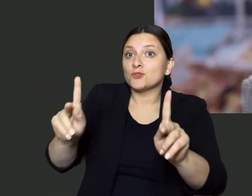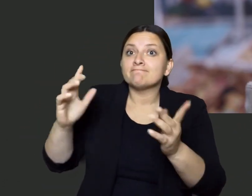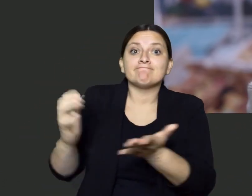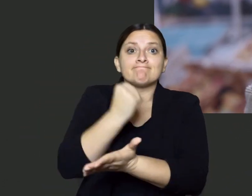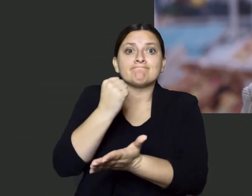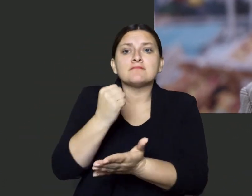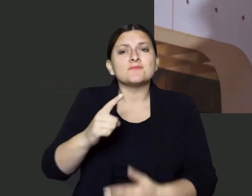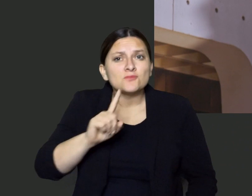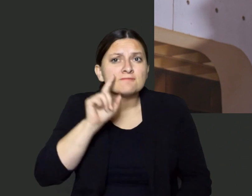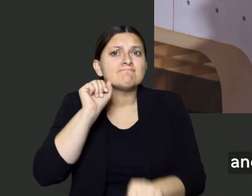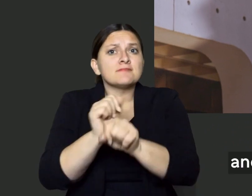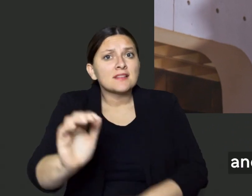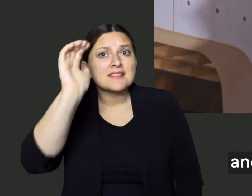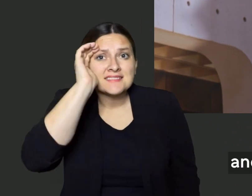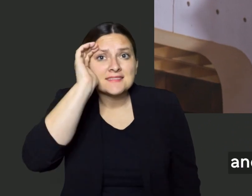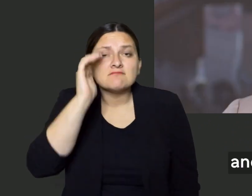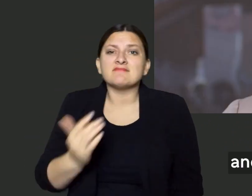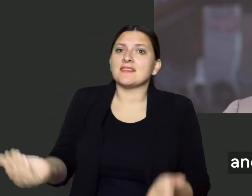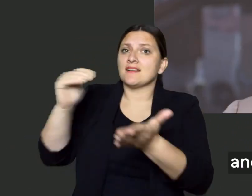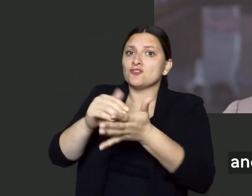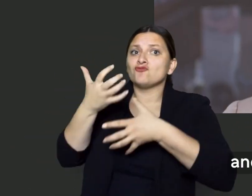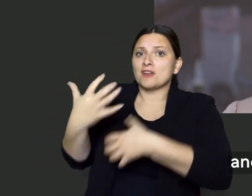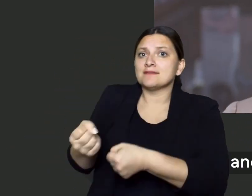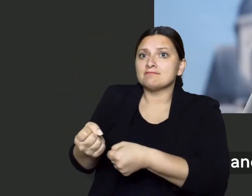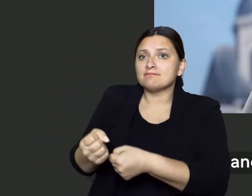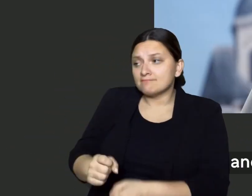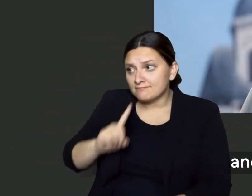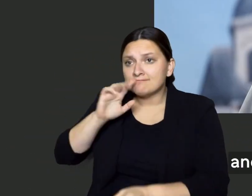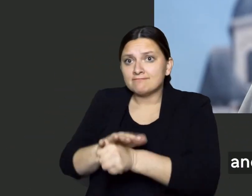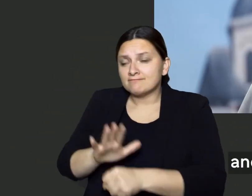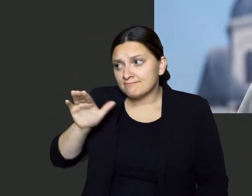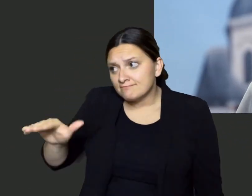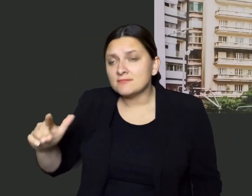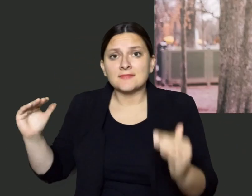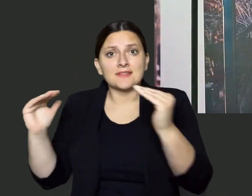Rebuild trust. And ensure health care works for everyone.